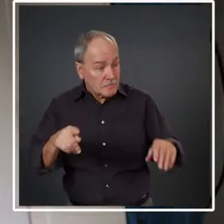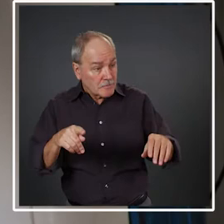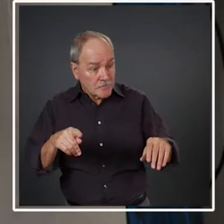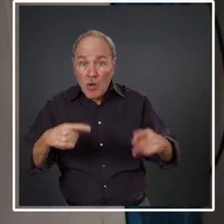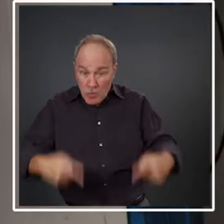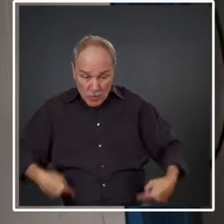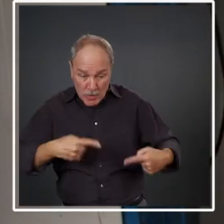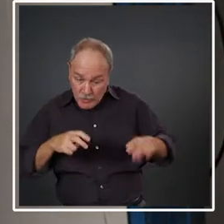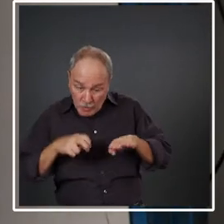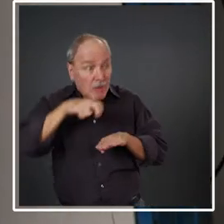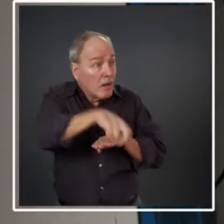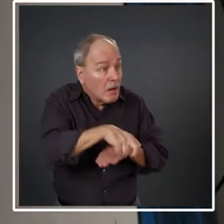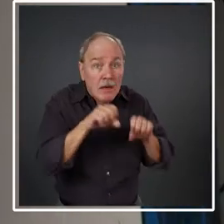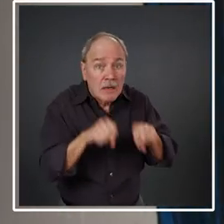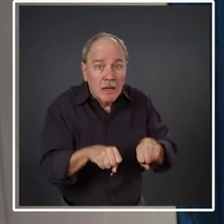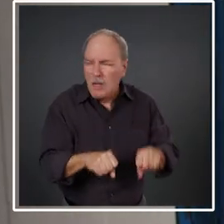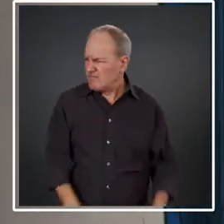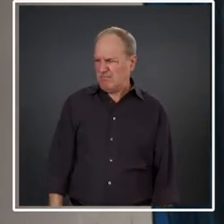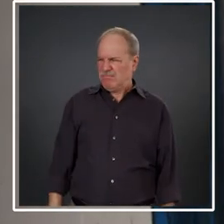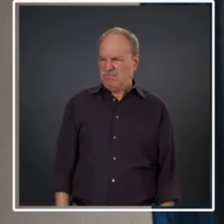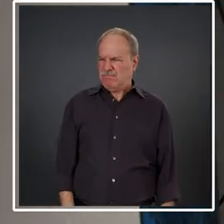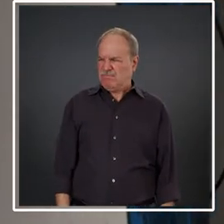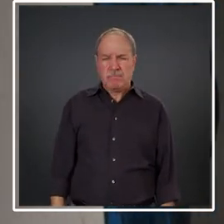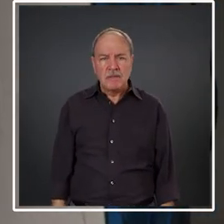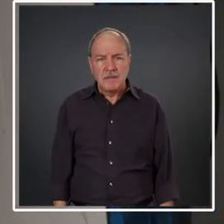Can your wheelchair go over this? No.